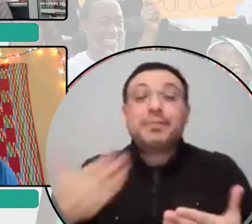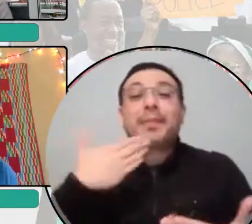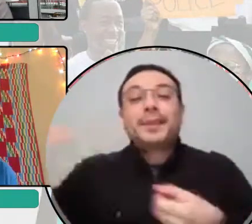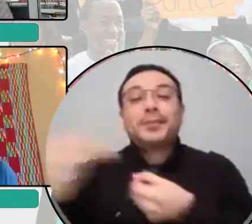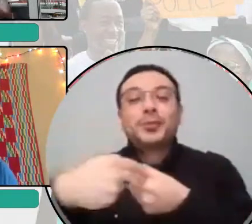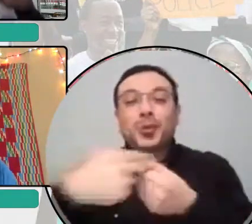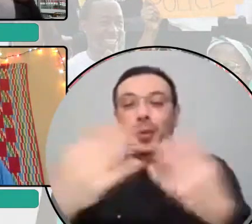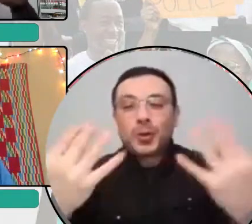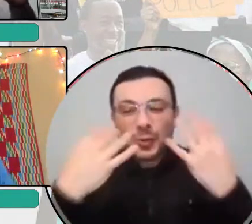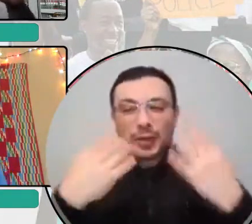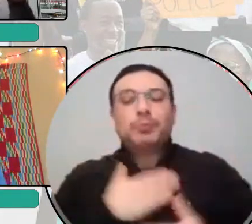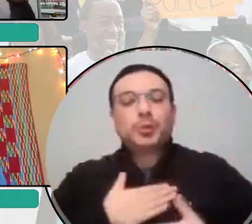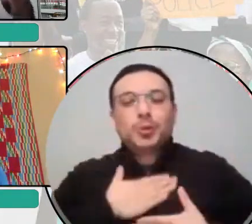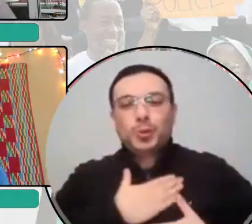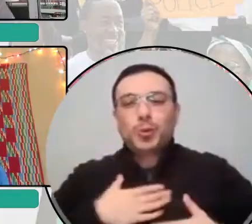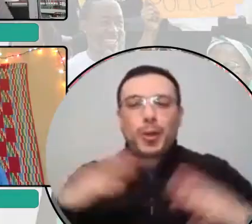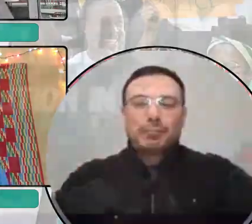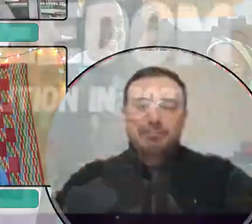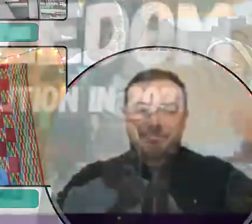great rest of the conference.